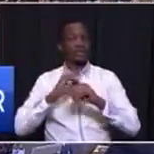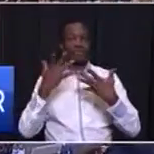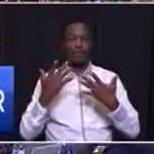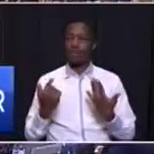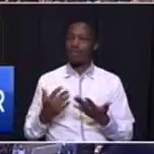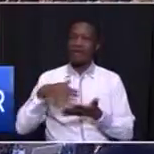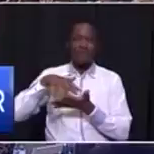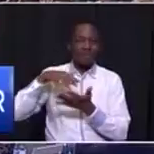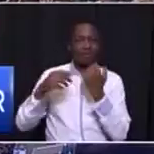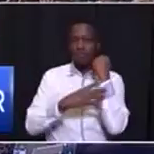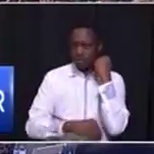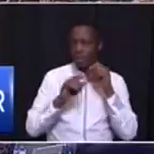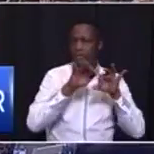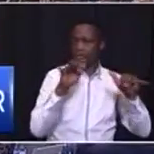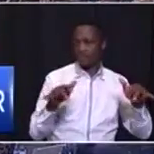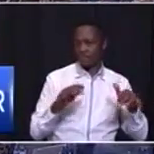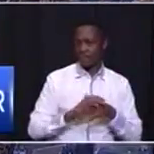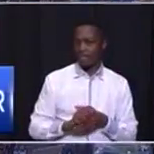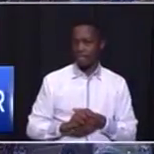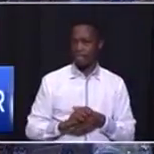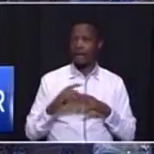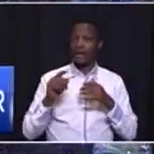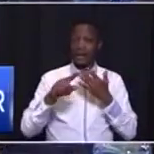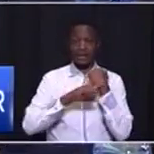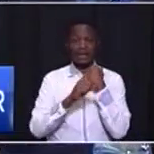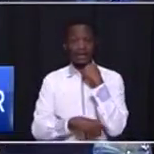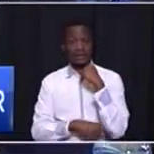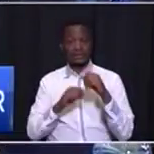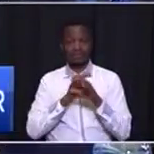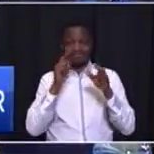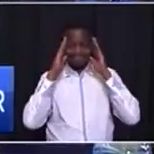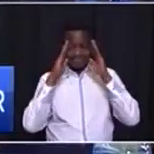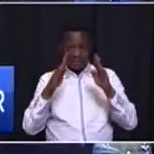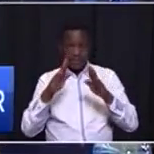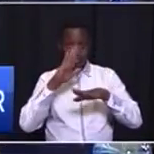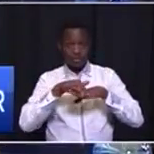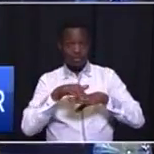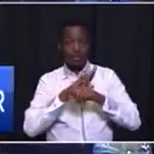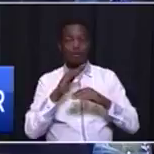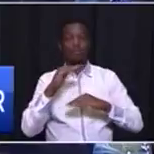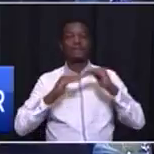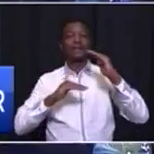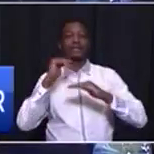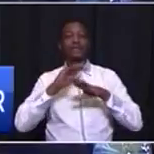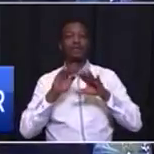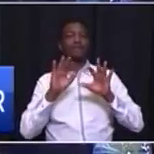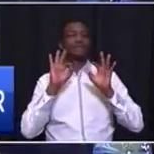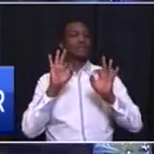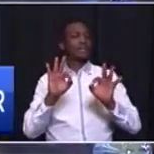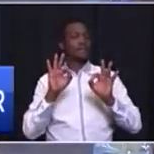households. And lastly, we will pay particular attention to the building of a capable,